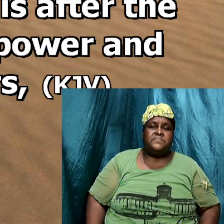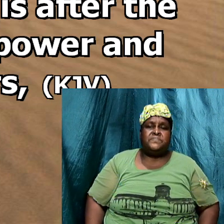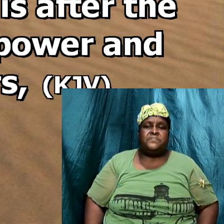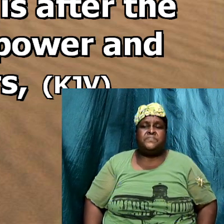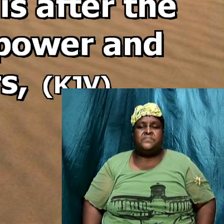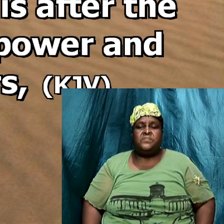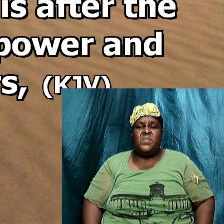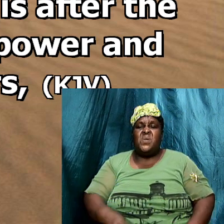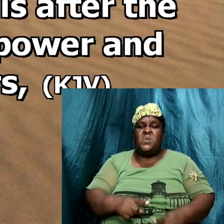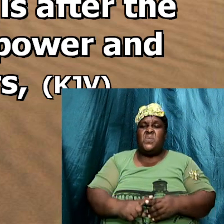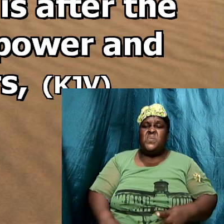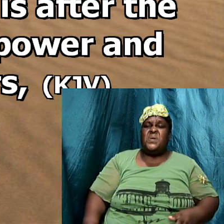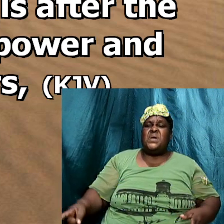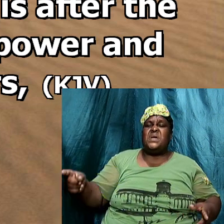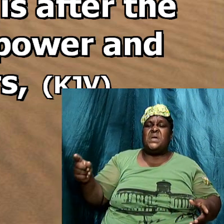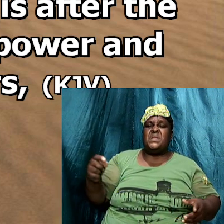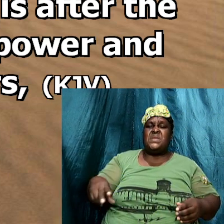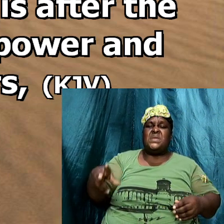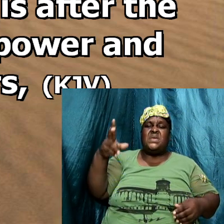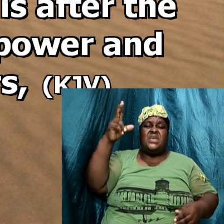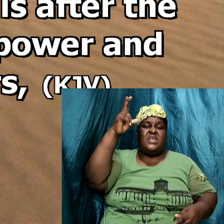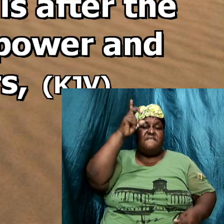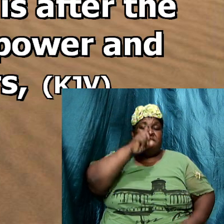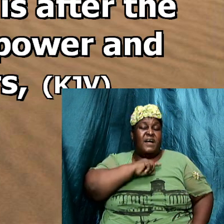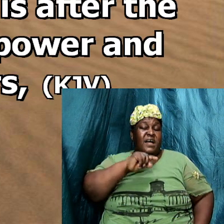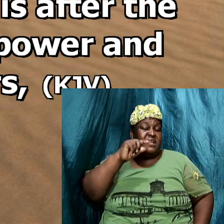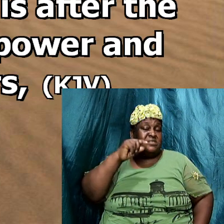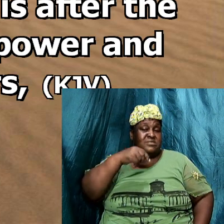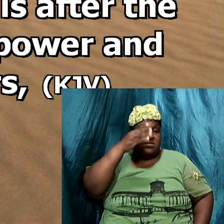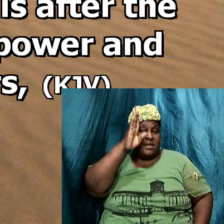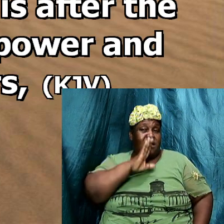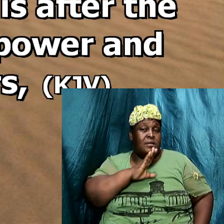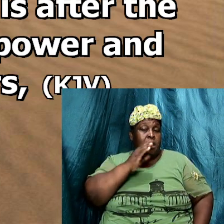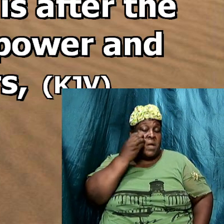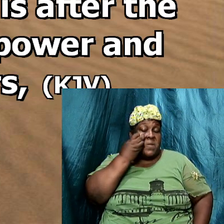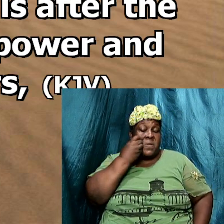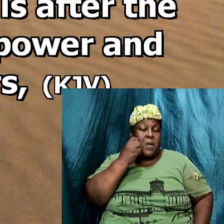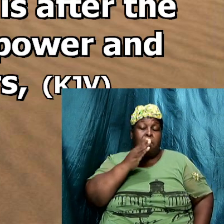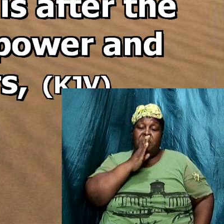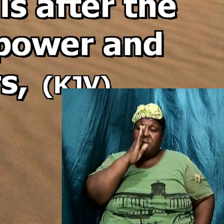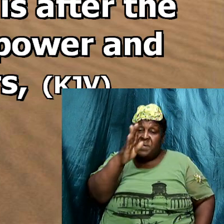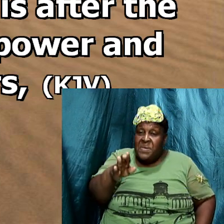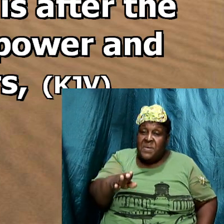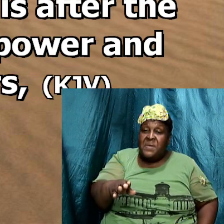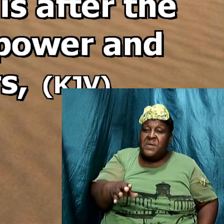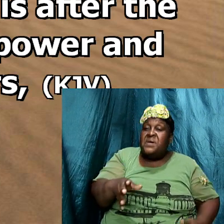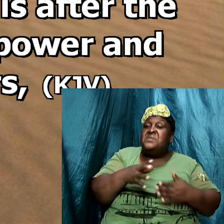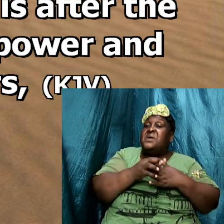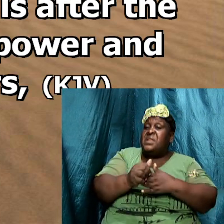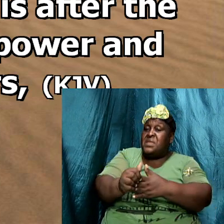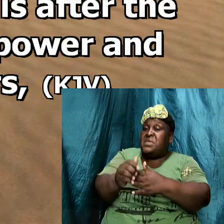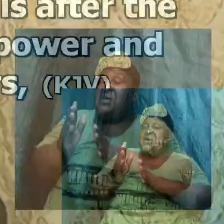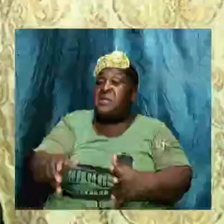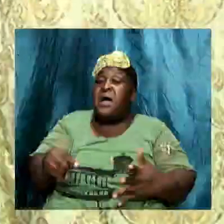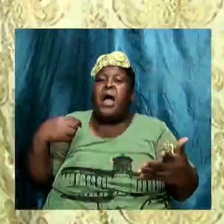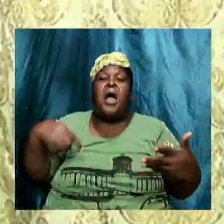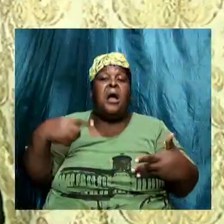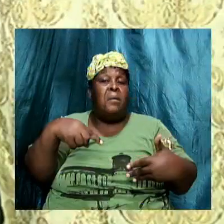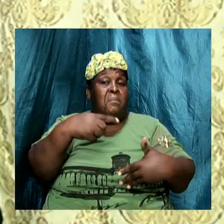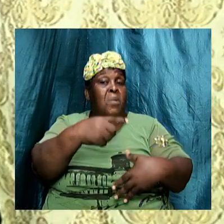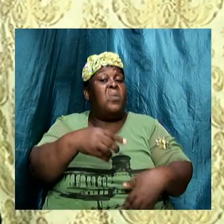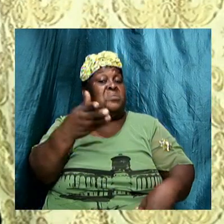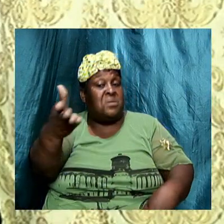when the antichrist get here he's going to be the chief among them that is here already